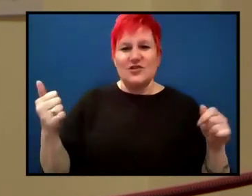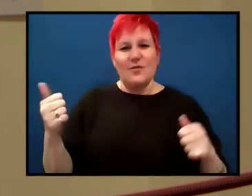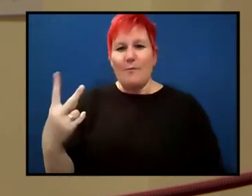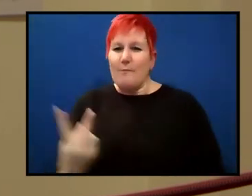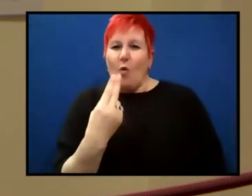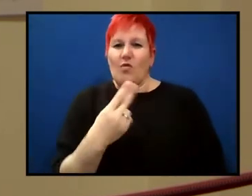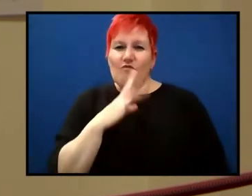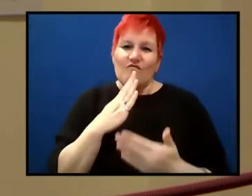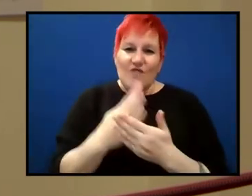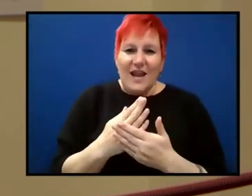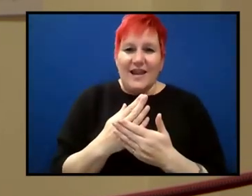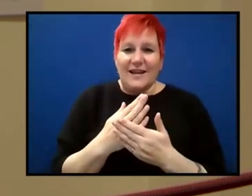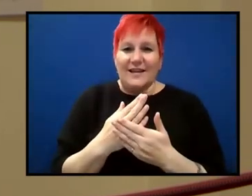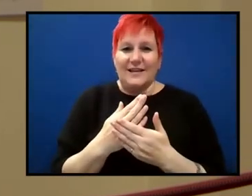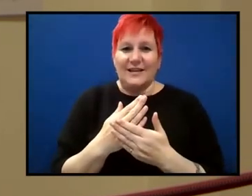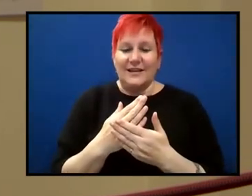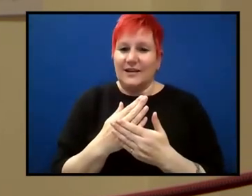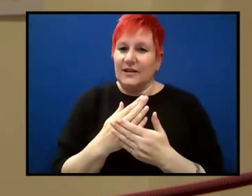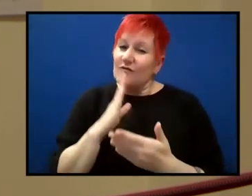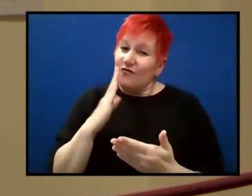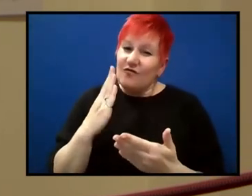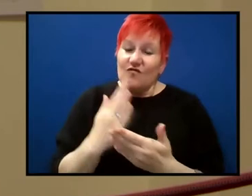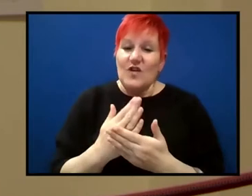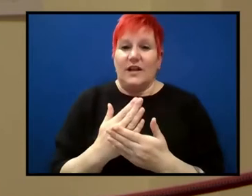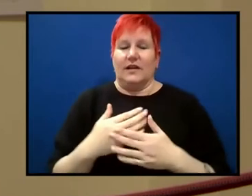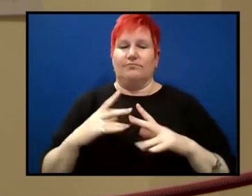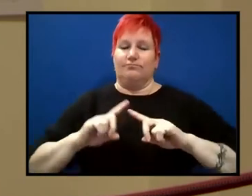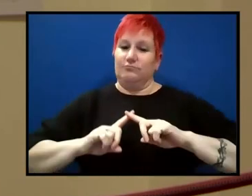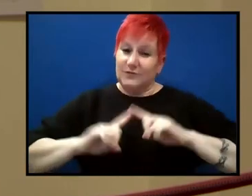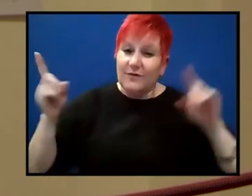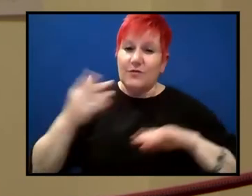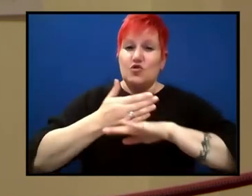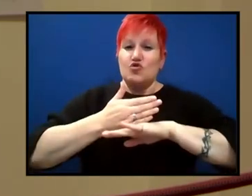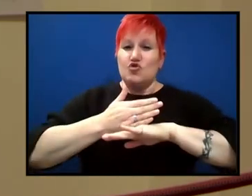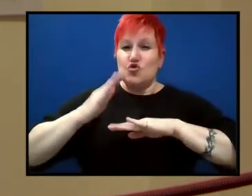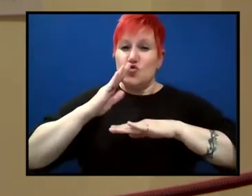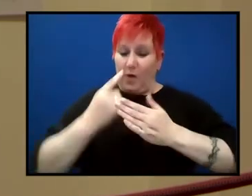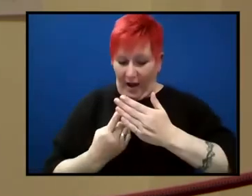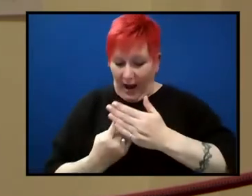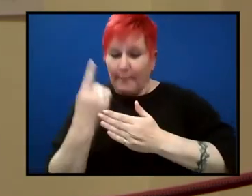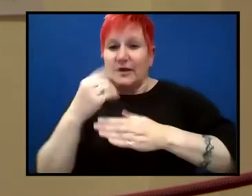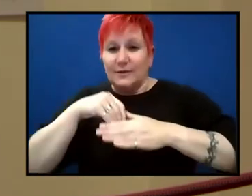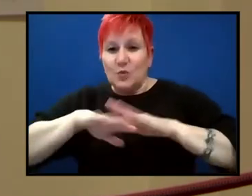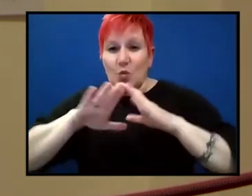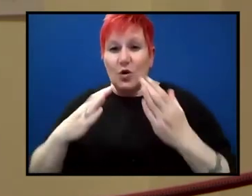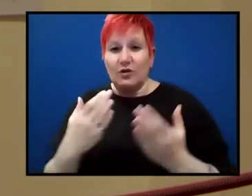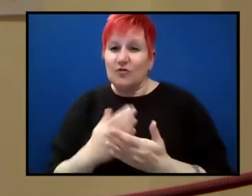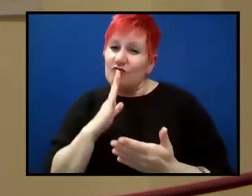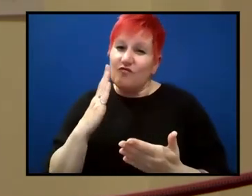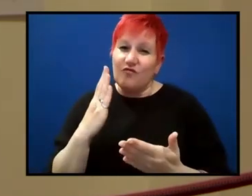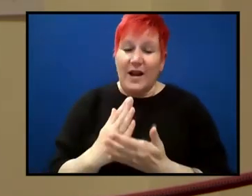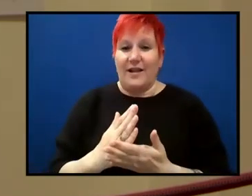for that, uh, really dramatic insight into what was going on. The, the implication of that,